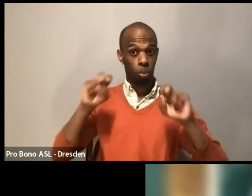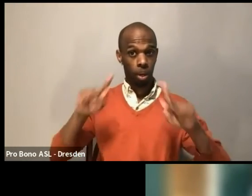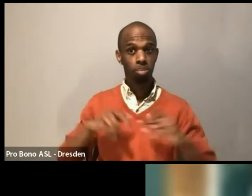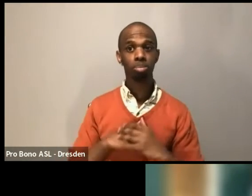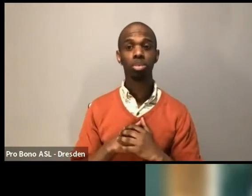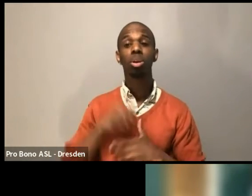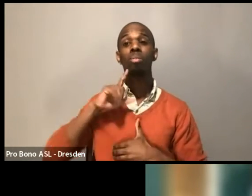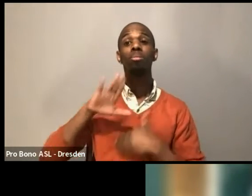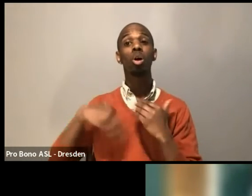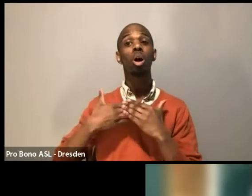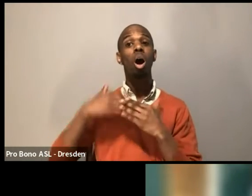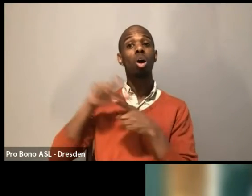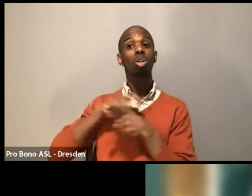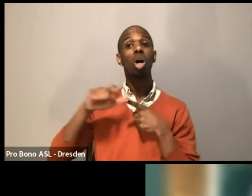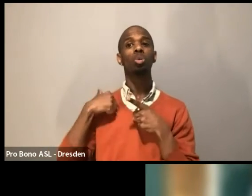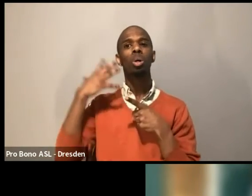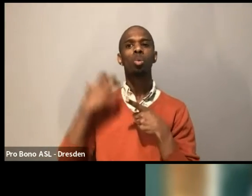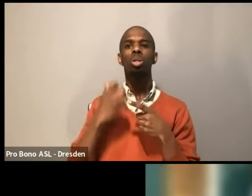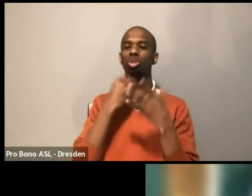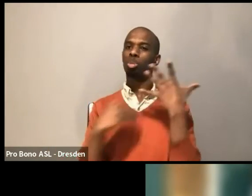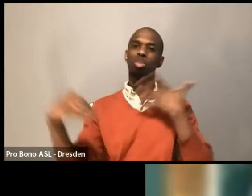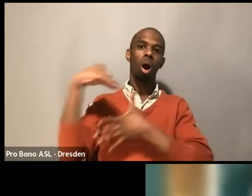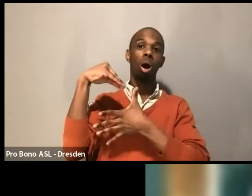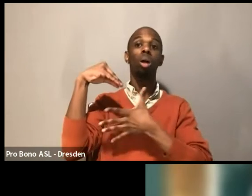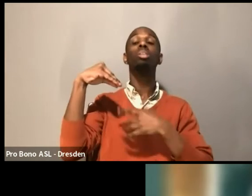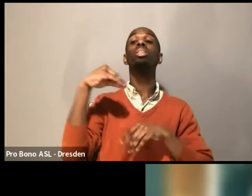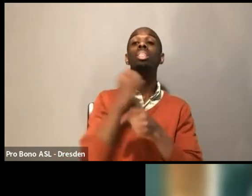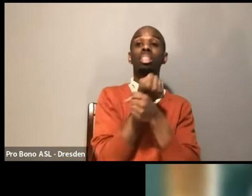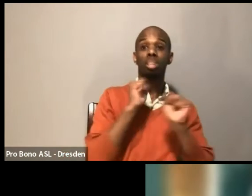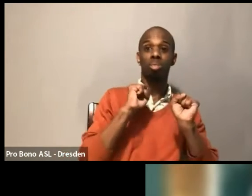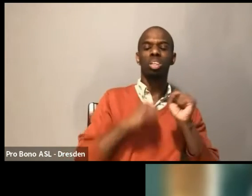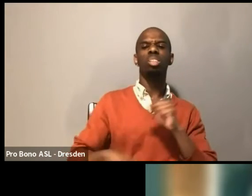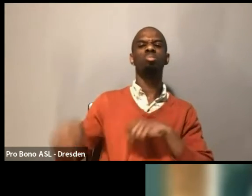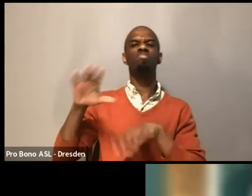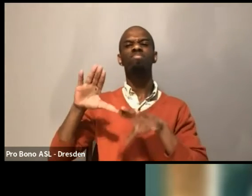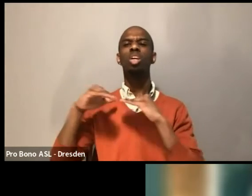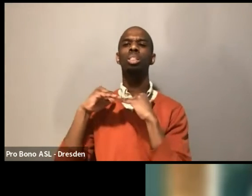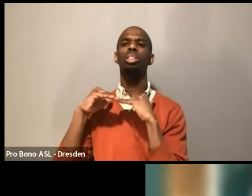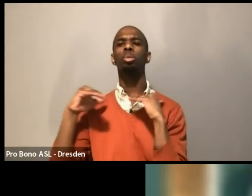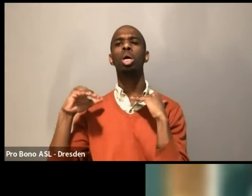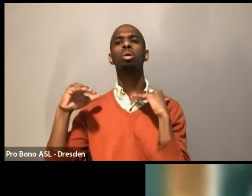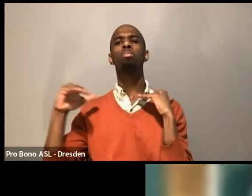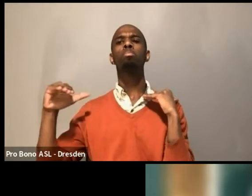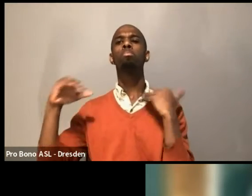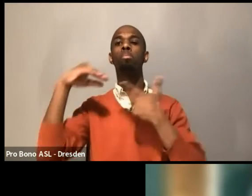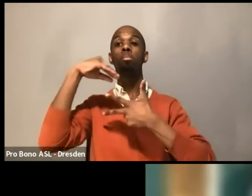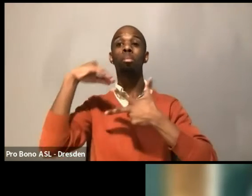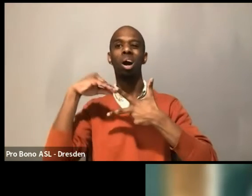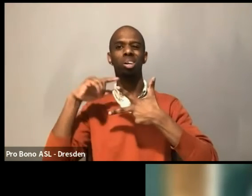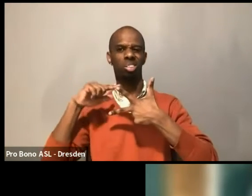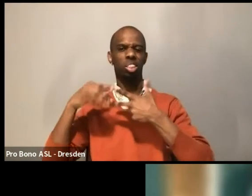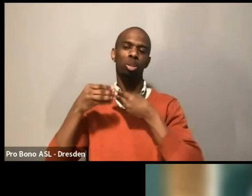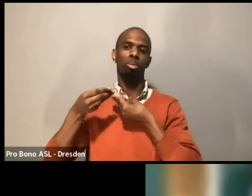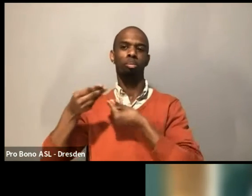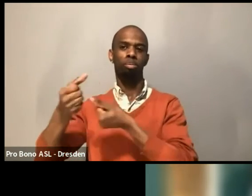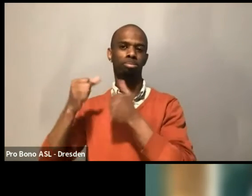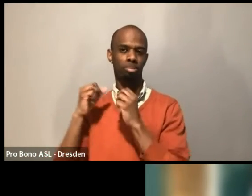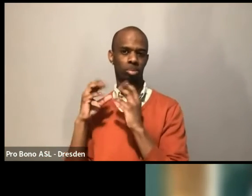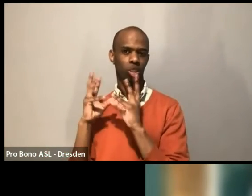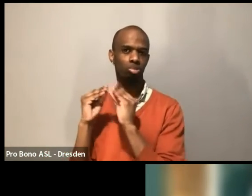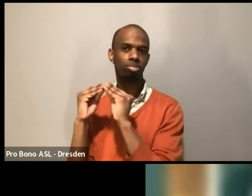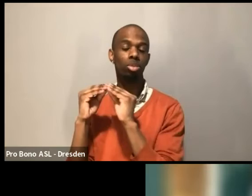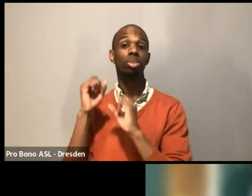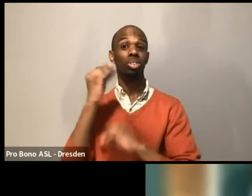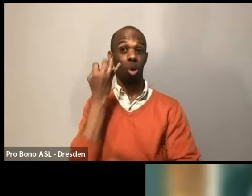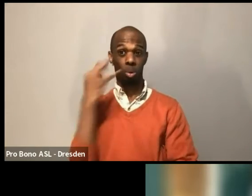safety over civility. So if you are experiencing any harm or you are anticipating any harm, please feel free to put it in the